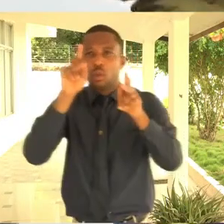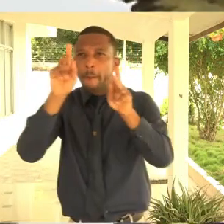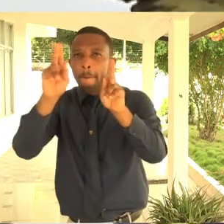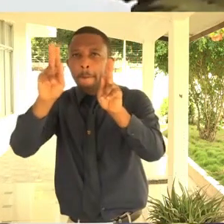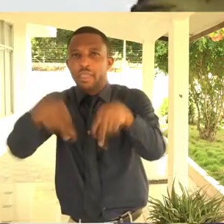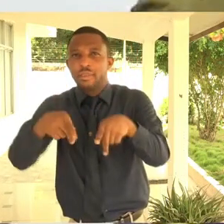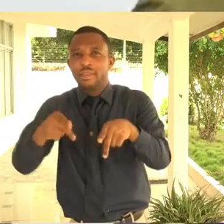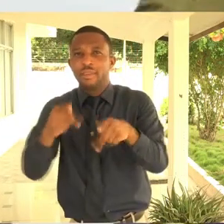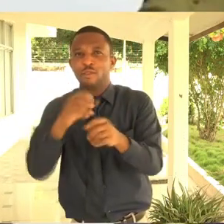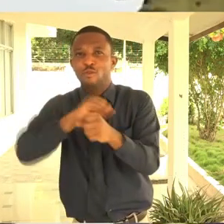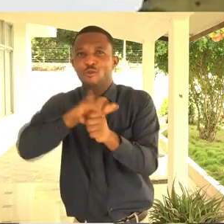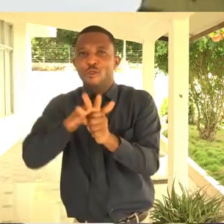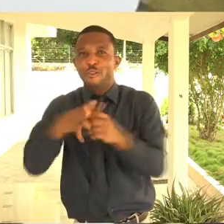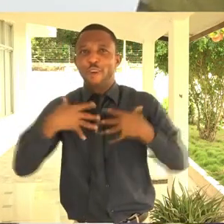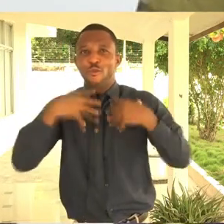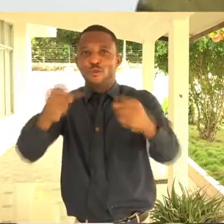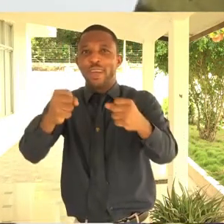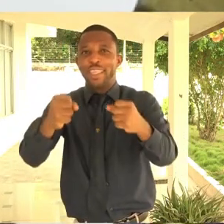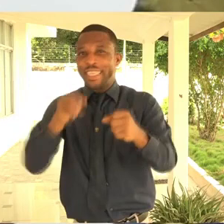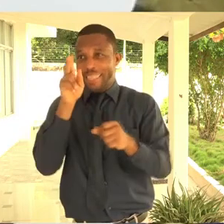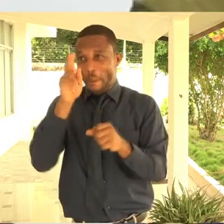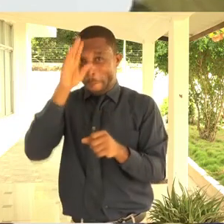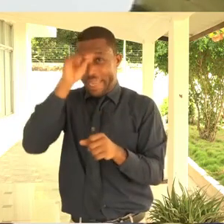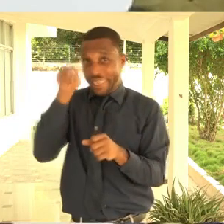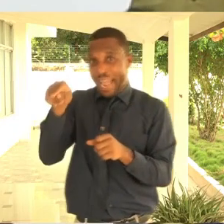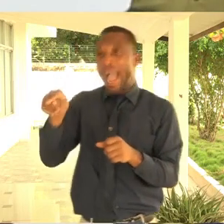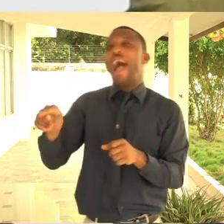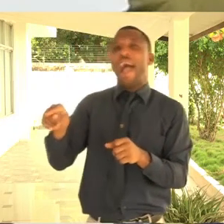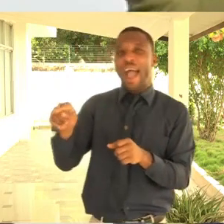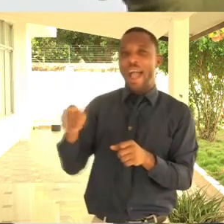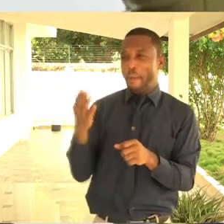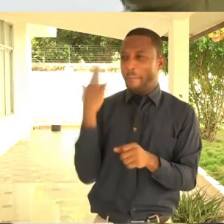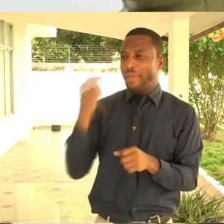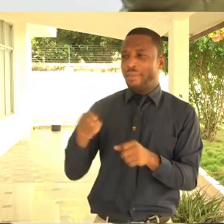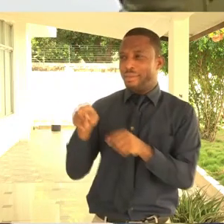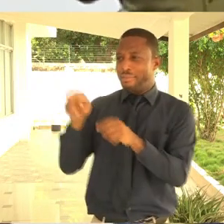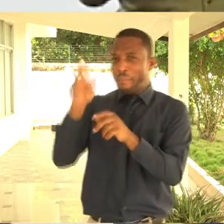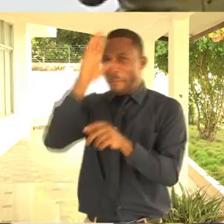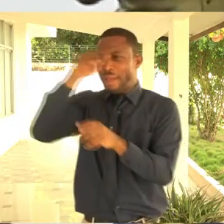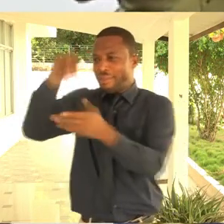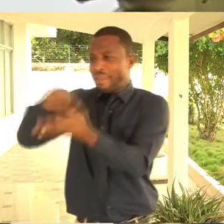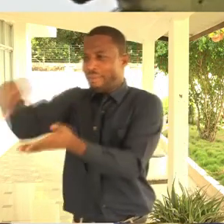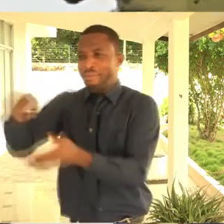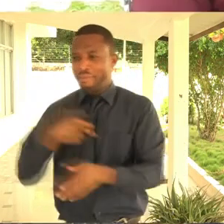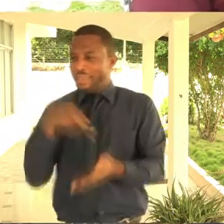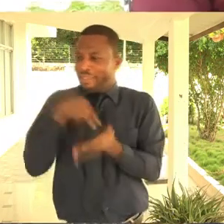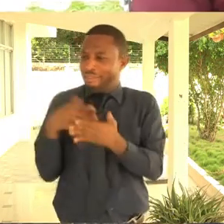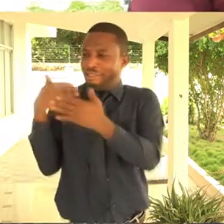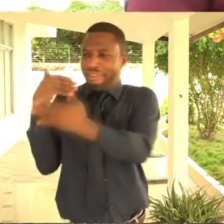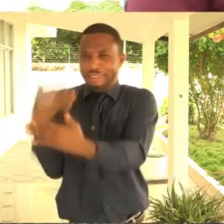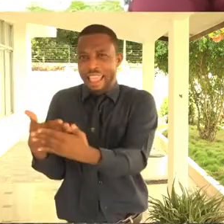recovered, you know, was there and he was sharing his experiences. And I was very close to the person,